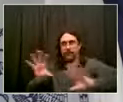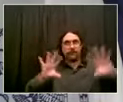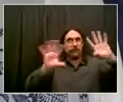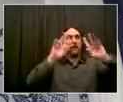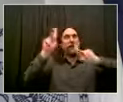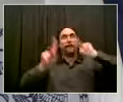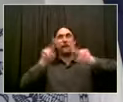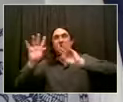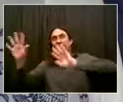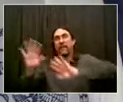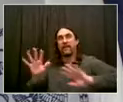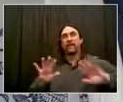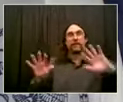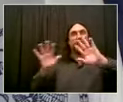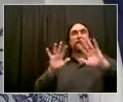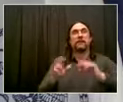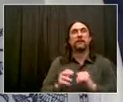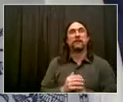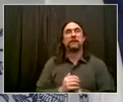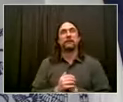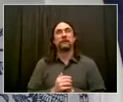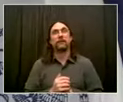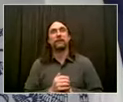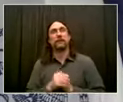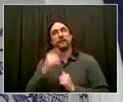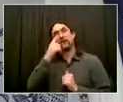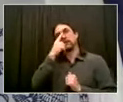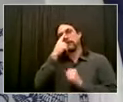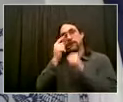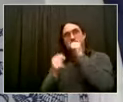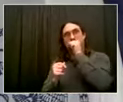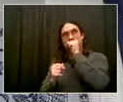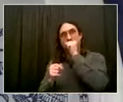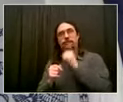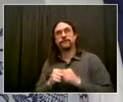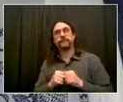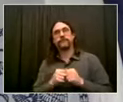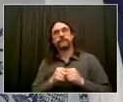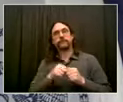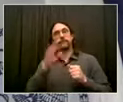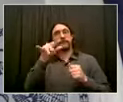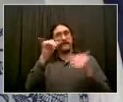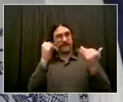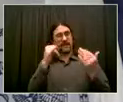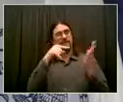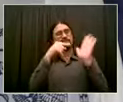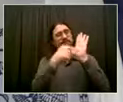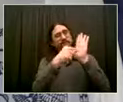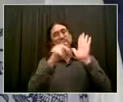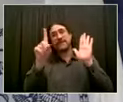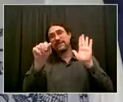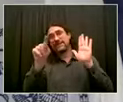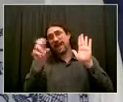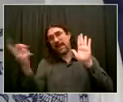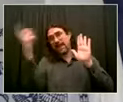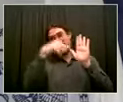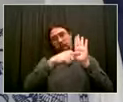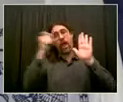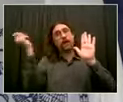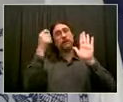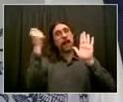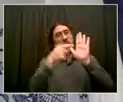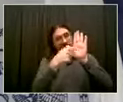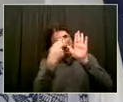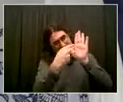me. But it was not the right thing to do. We needed to hear about it. And we needed to make sure it was right. The original idea wasn't sufficient.